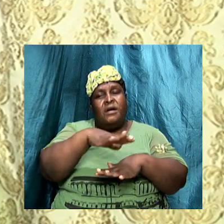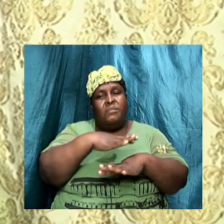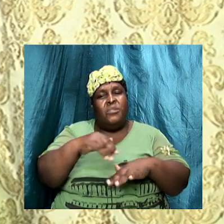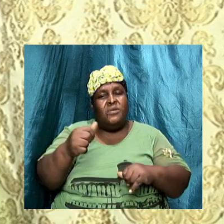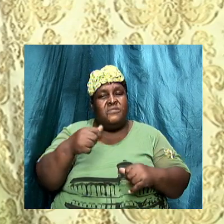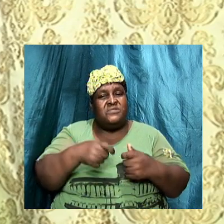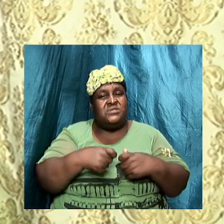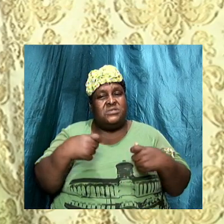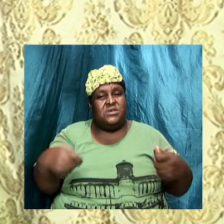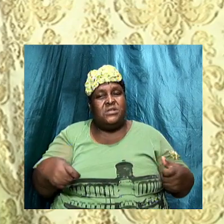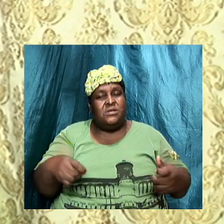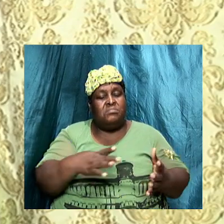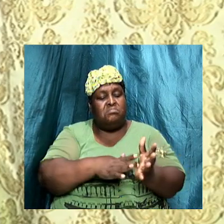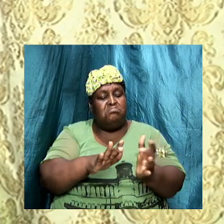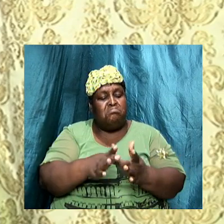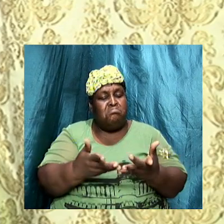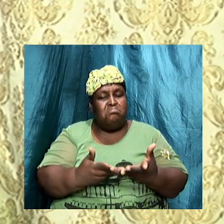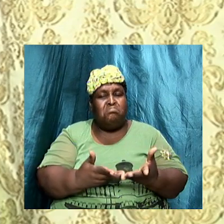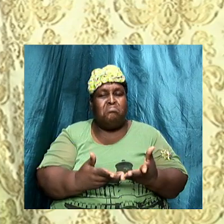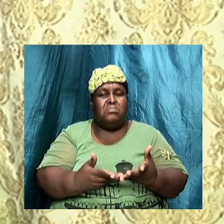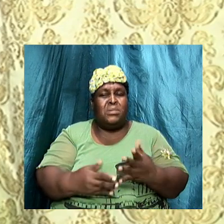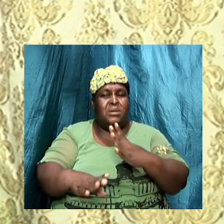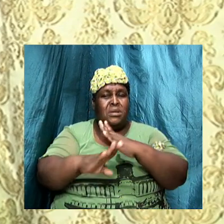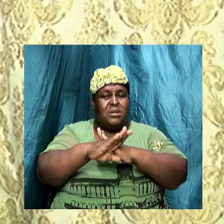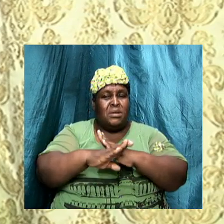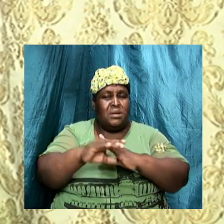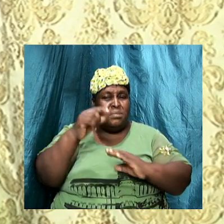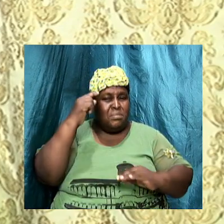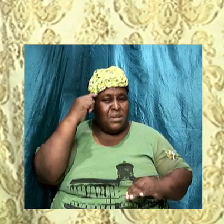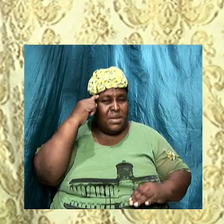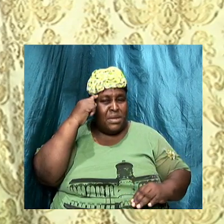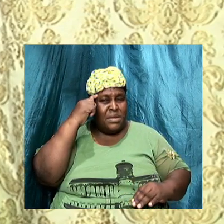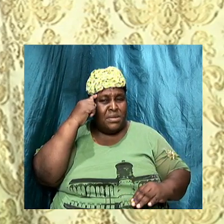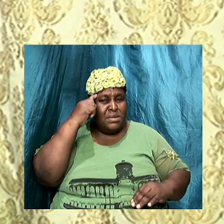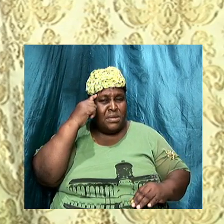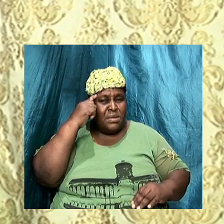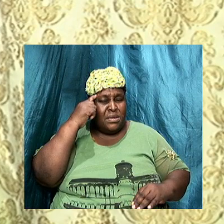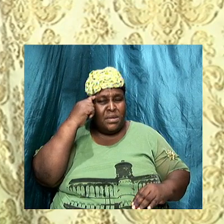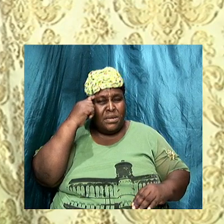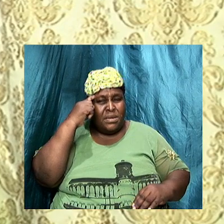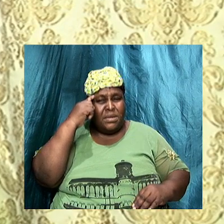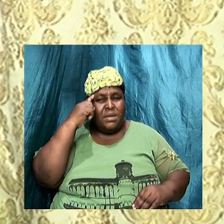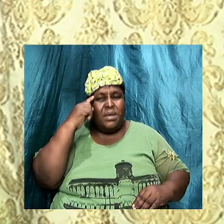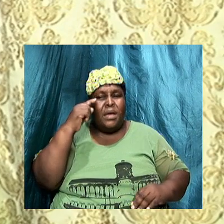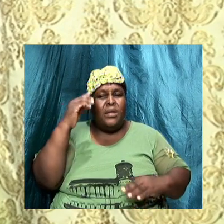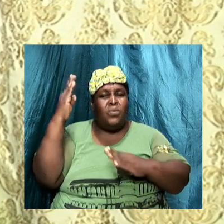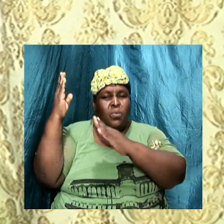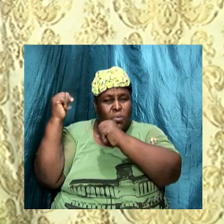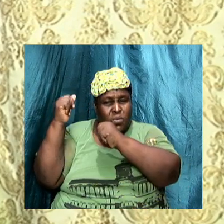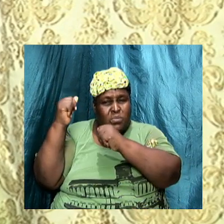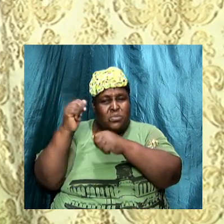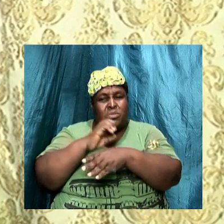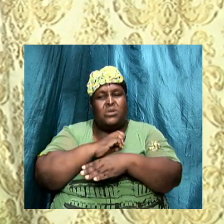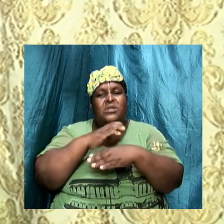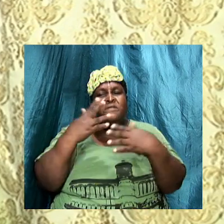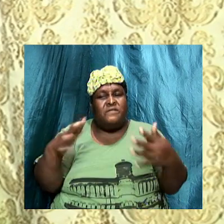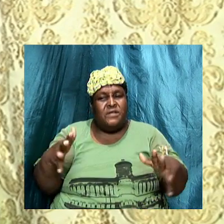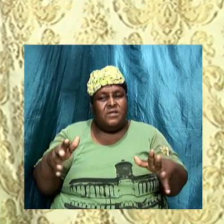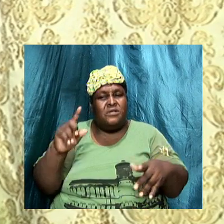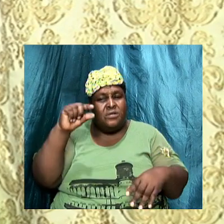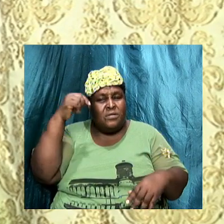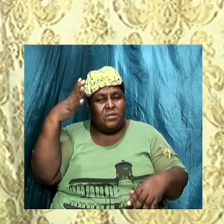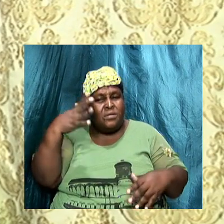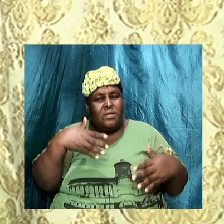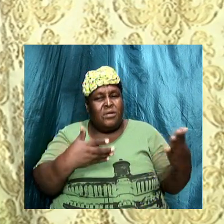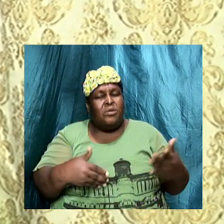your mind. Be sober and hope to the end of grace that is to be brought